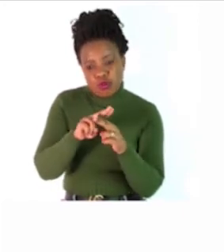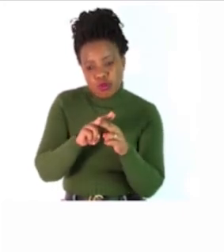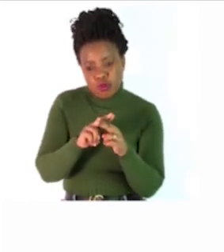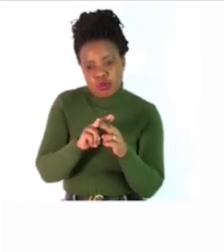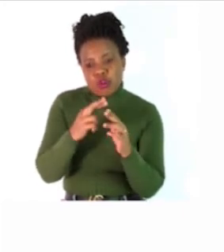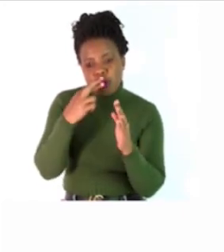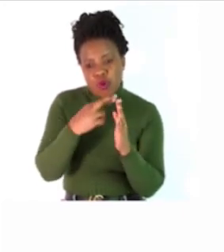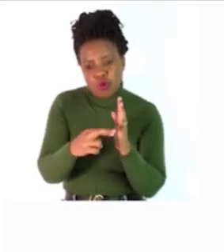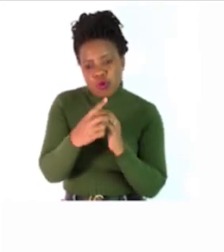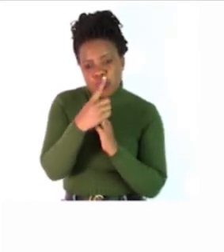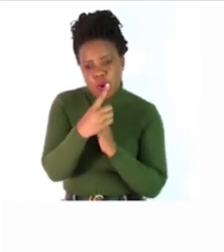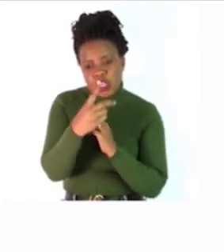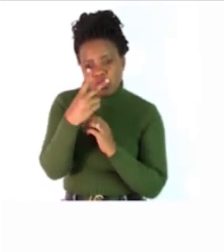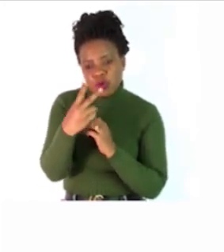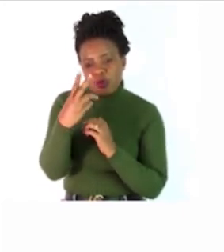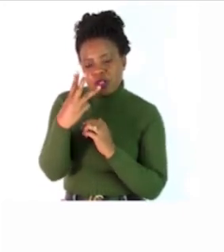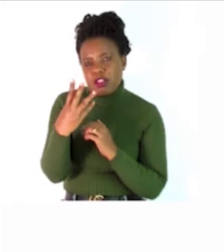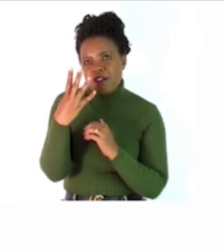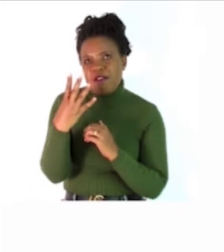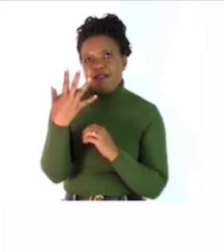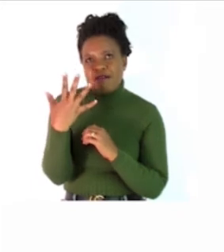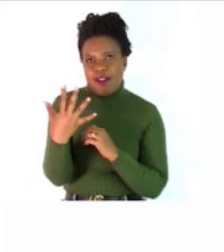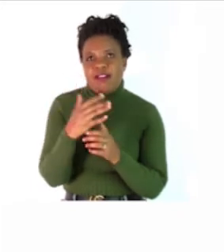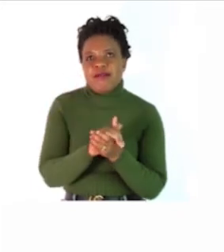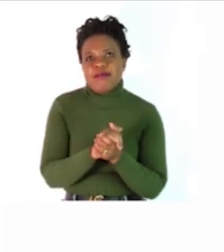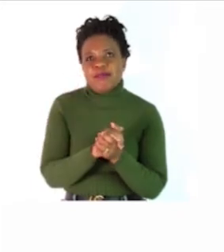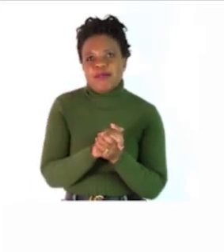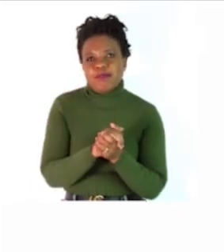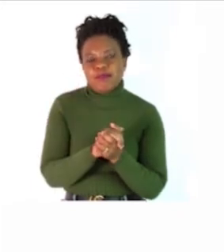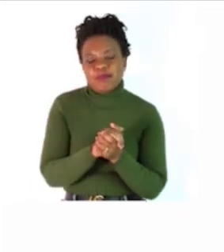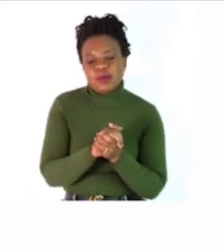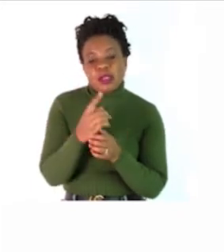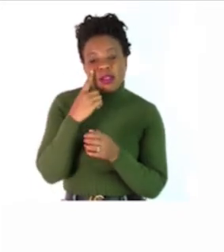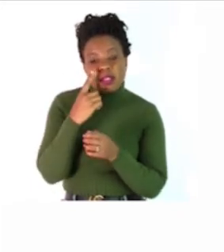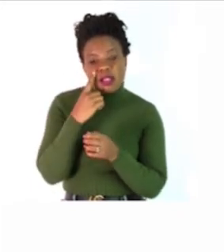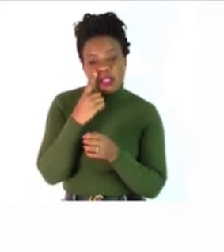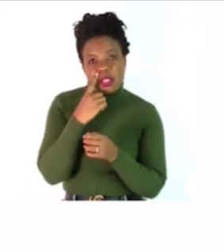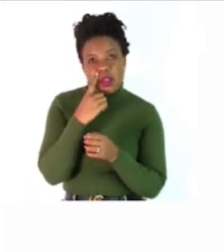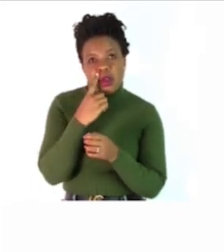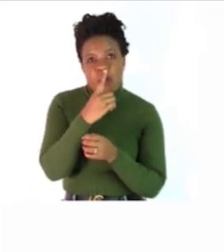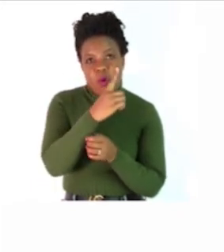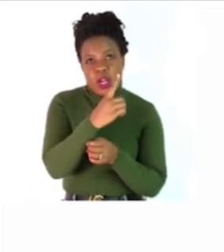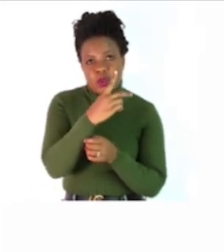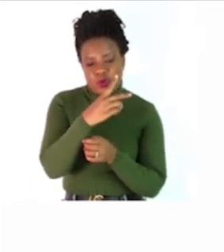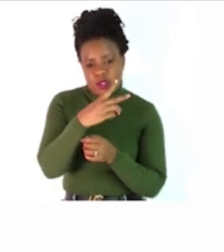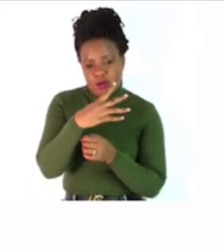there are different nouns ending with the different letters there